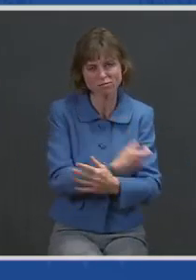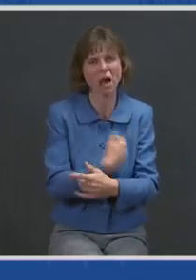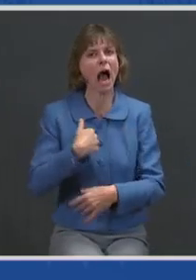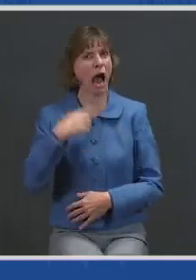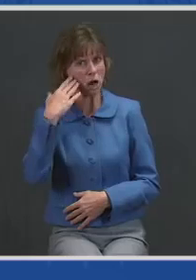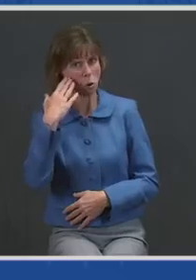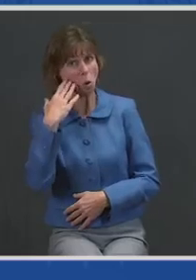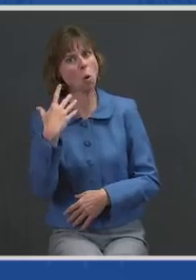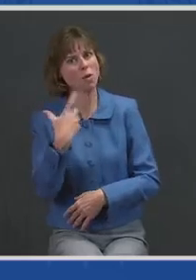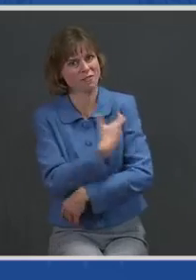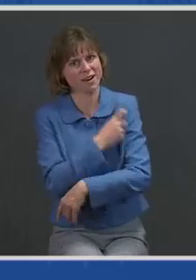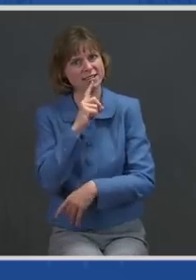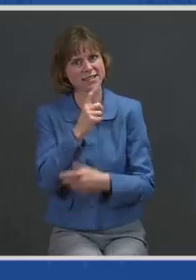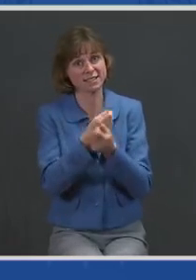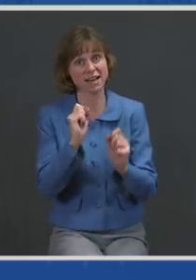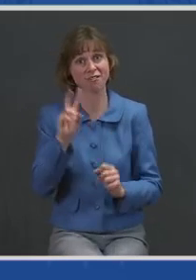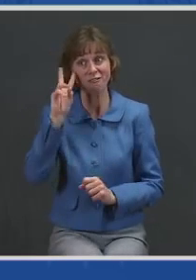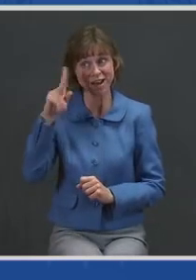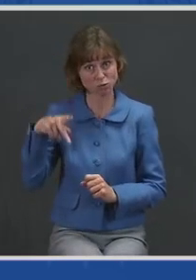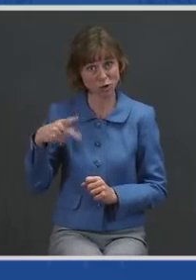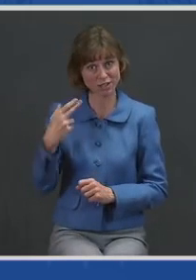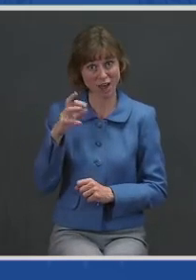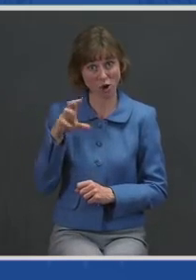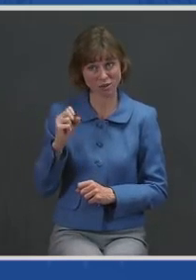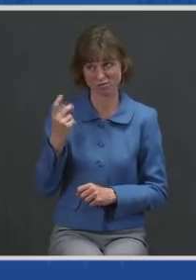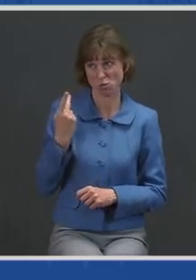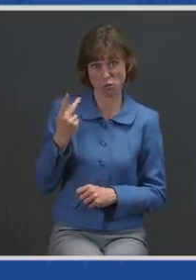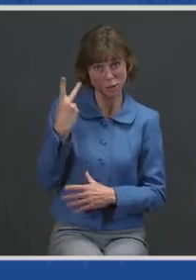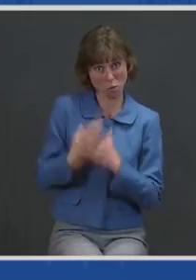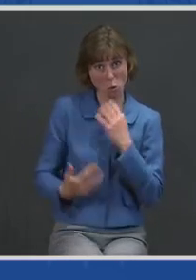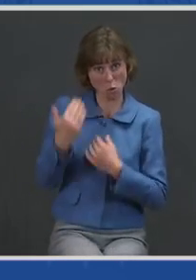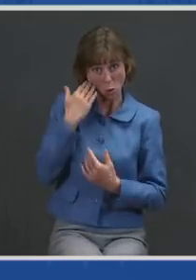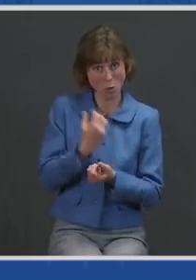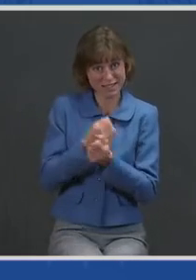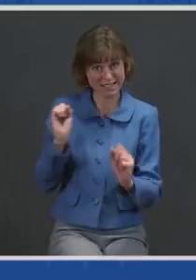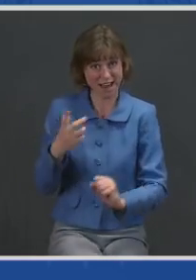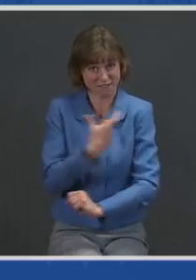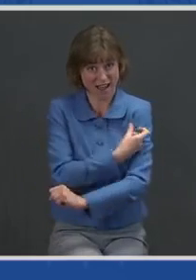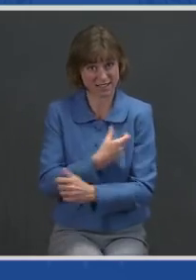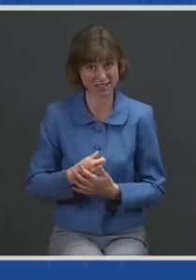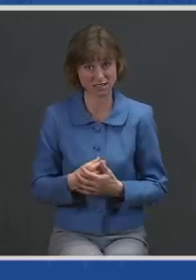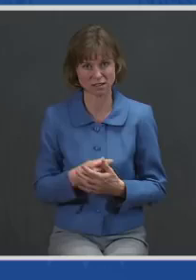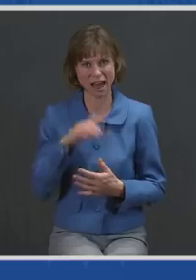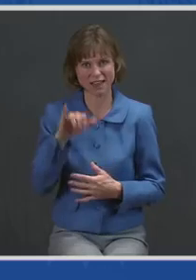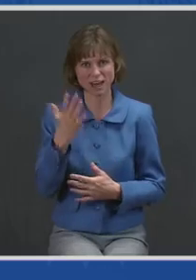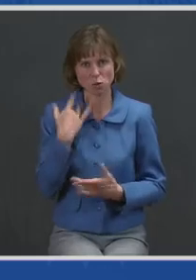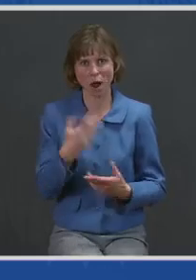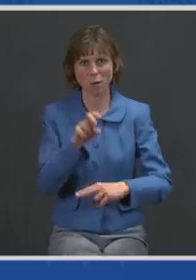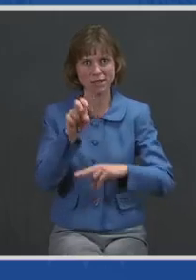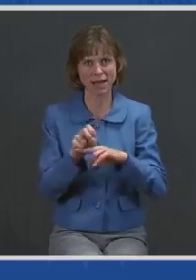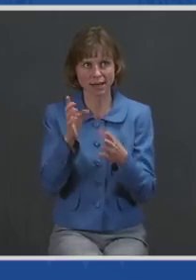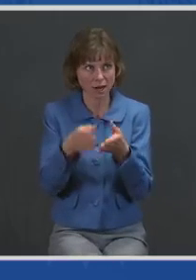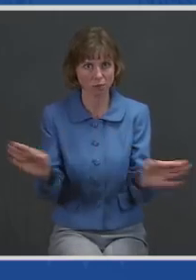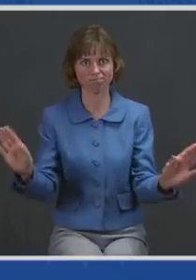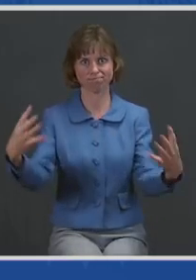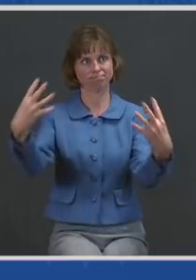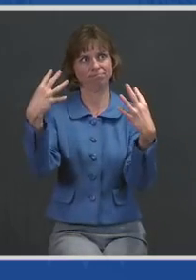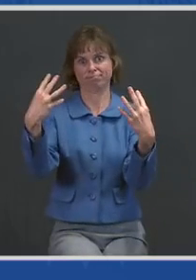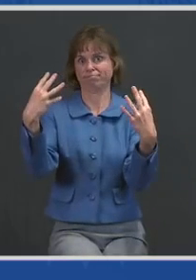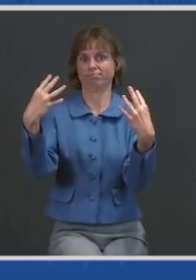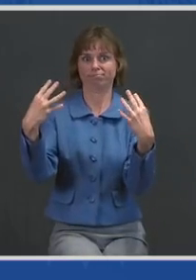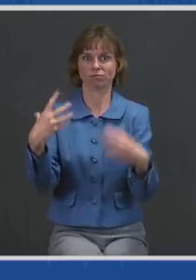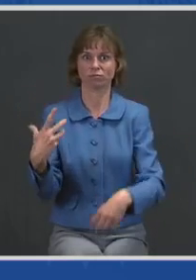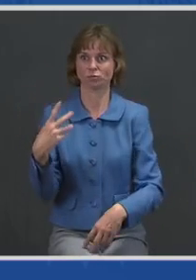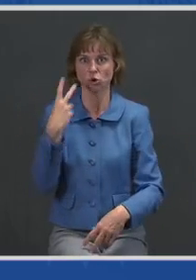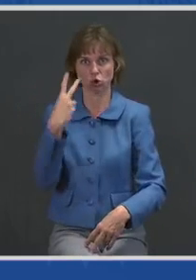Vice President Harris and I know they're safe. That's why we got the vaccine publicly, in front of cameras, so